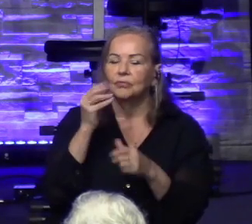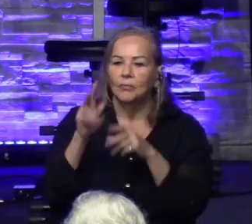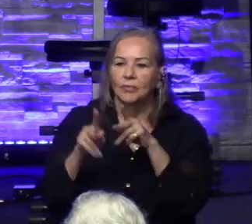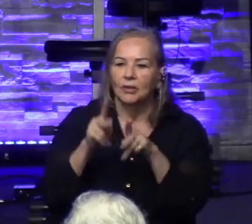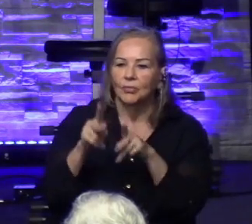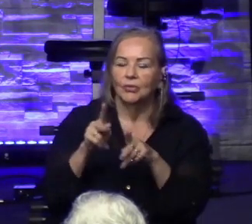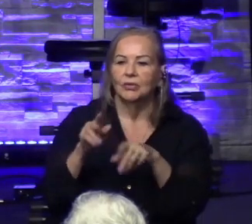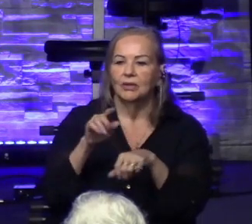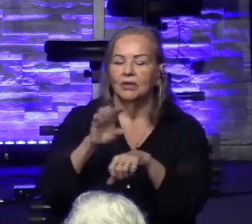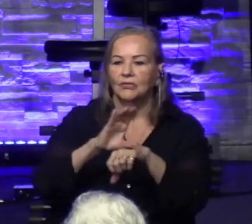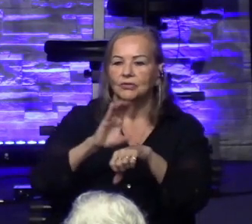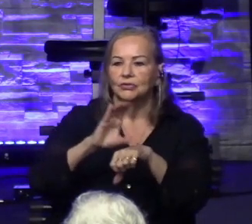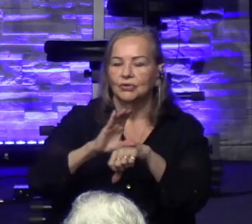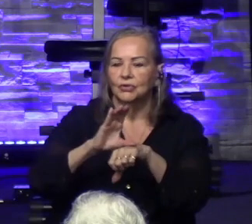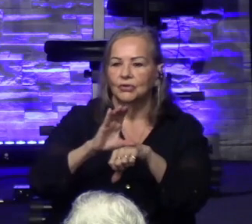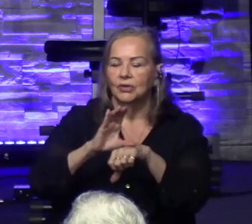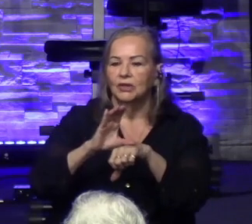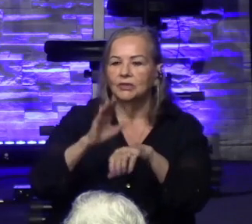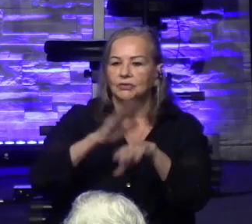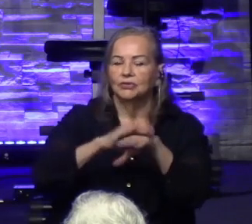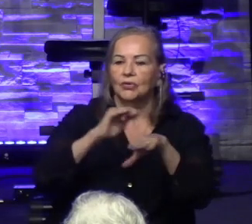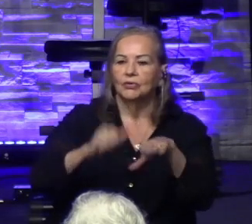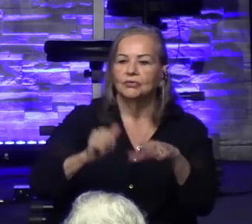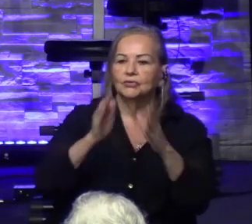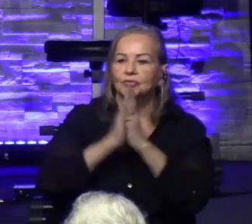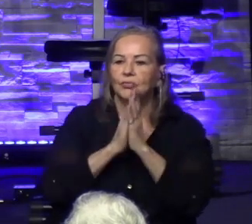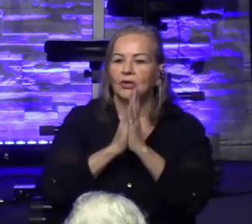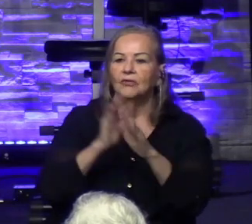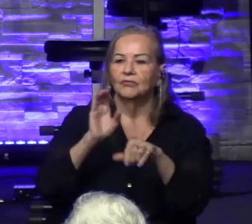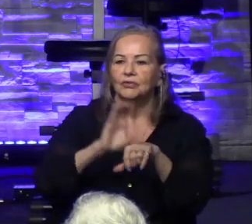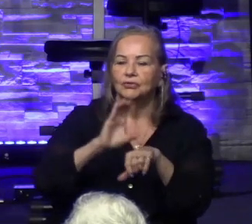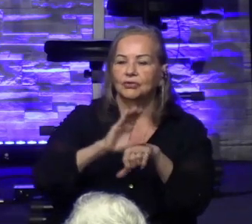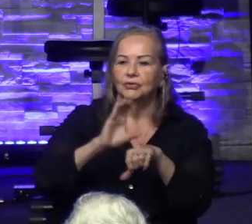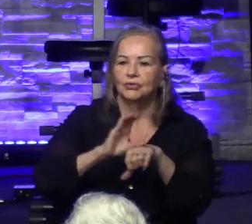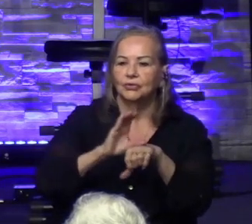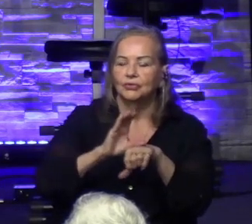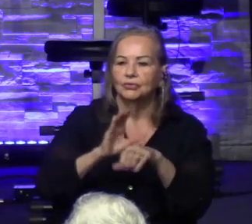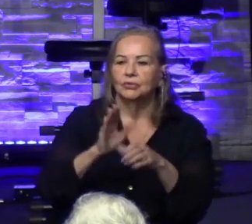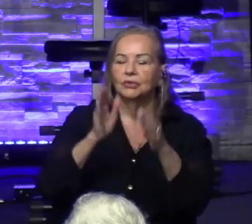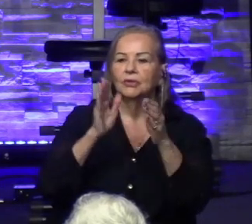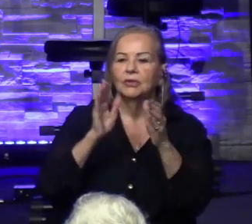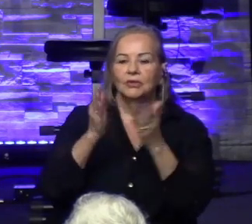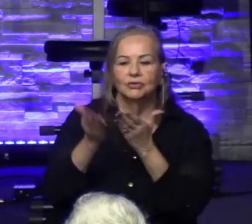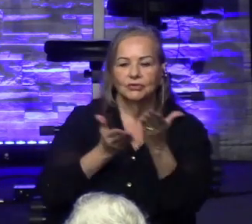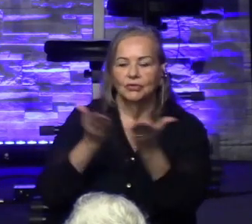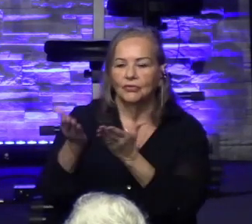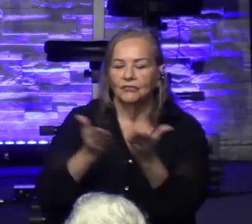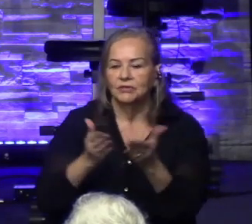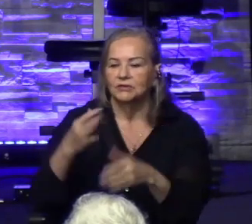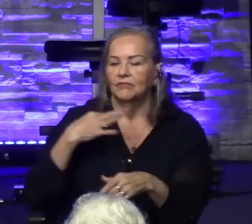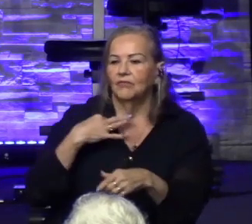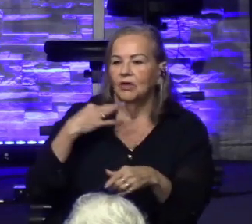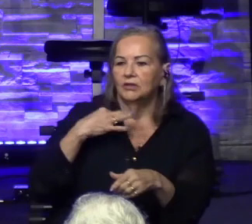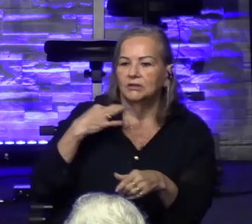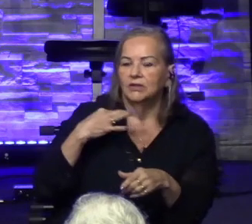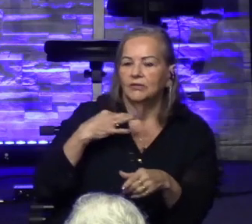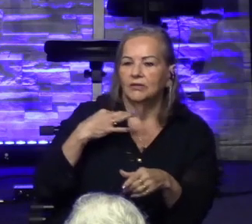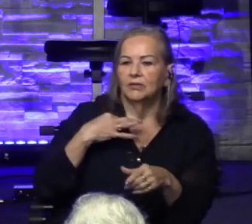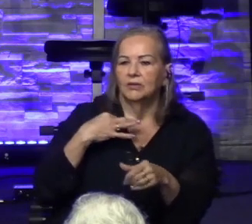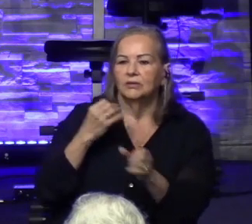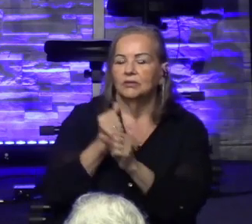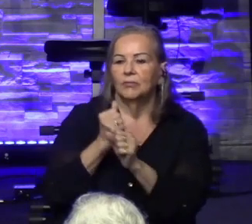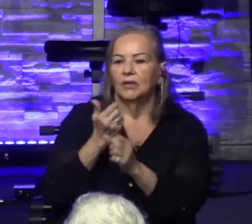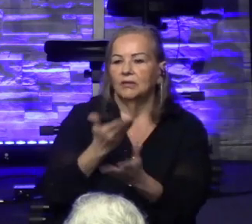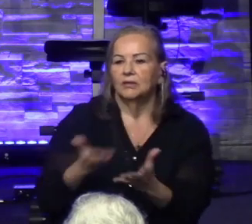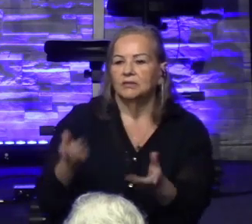up through prayer. He's called us to support the church in service and volunteering and make everything happen.